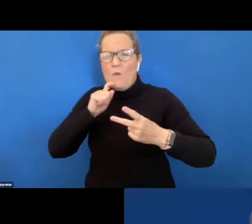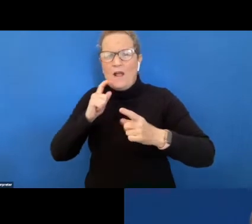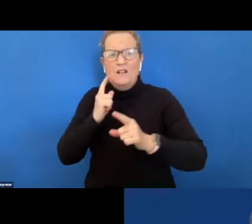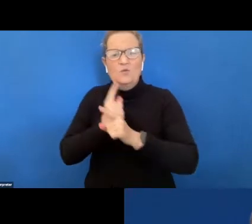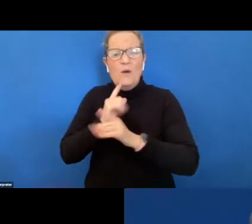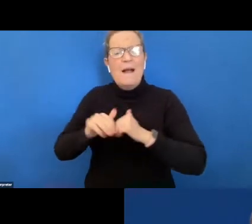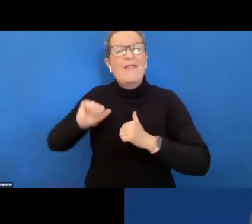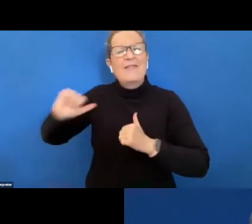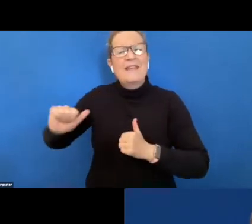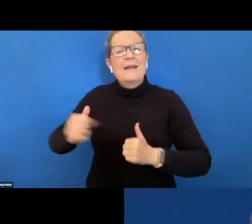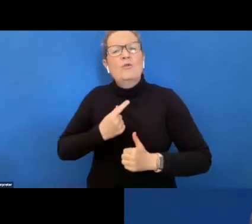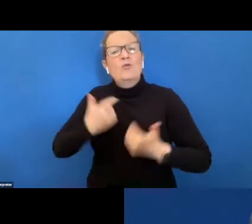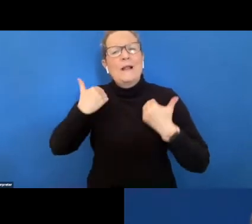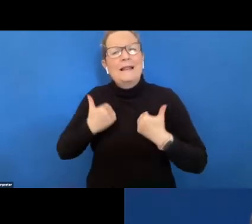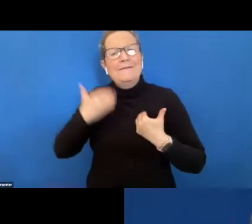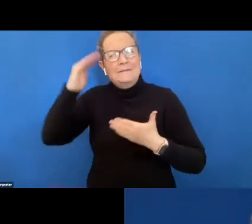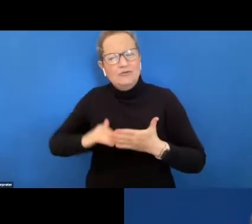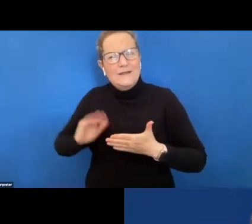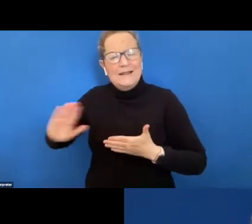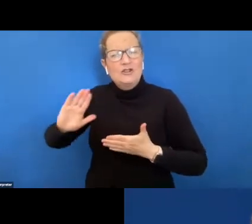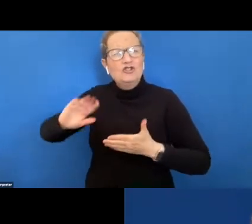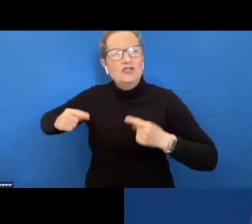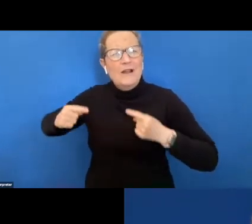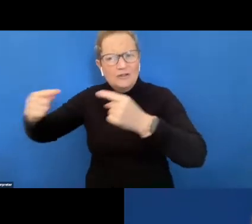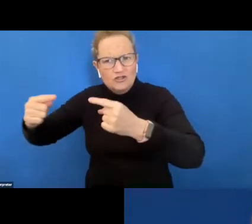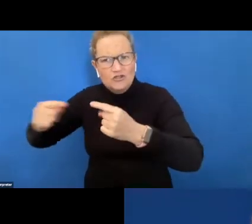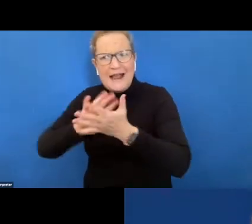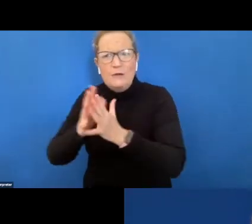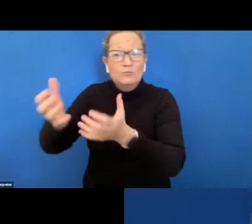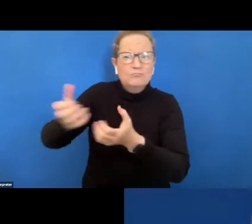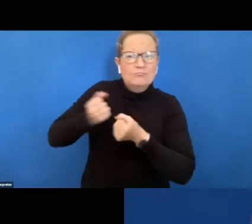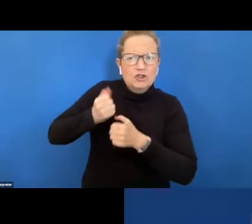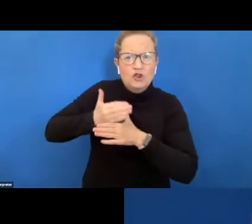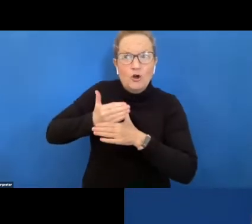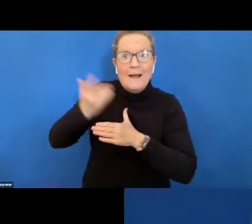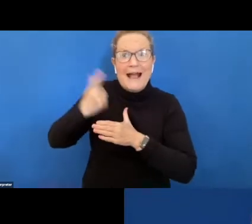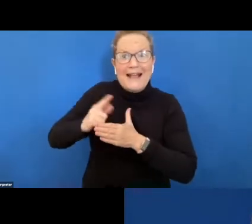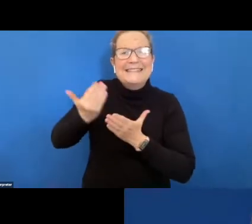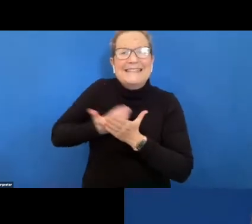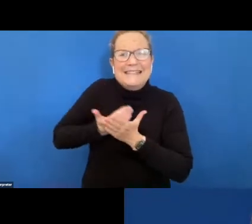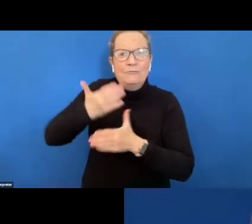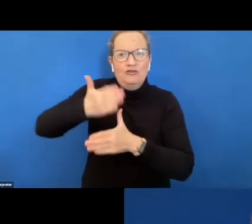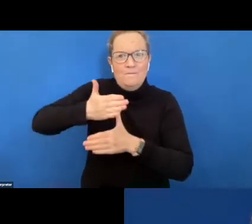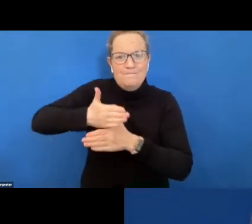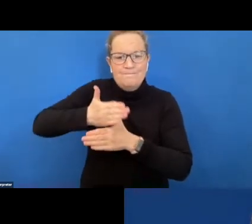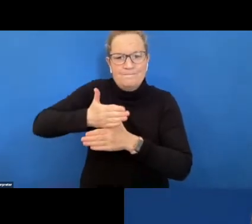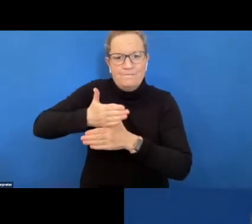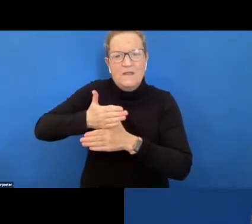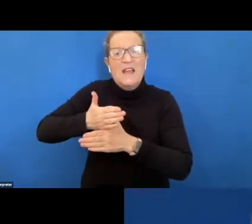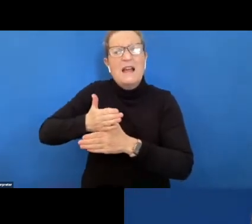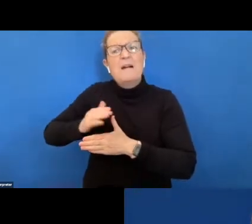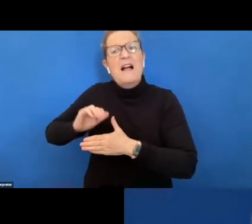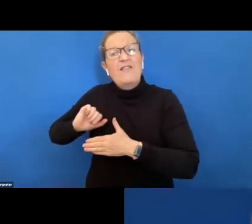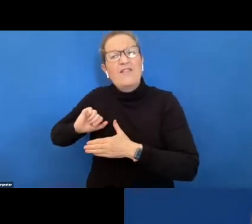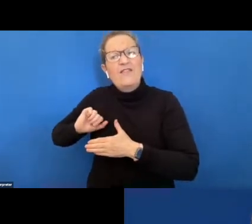personal lived experience about the challenges they faced in gaining and retaining employment but also about the contributions they make to the